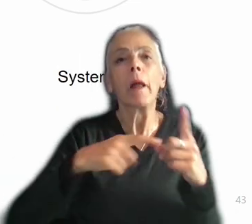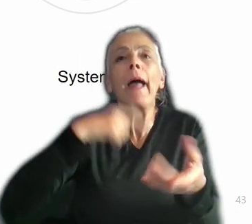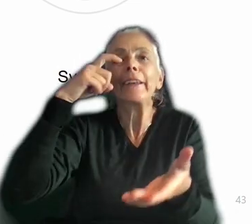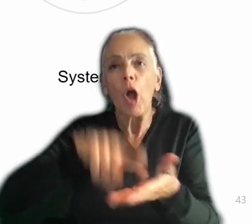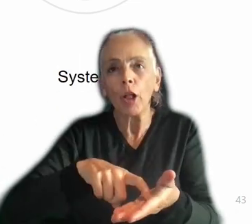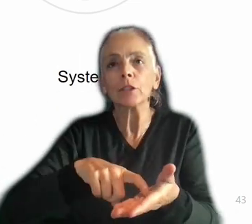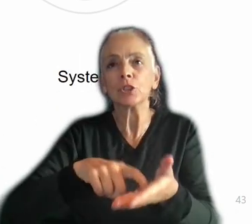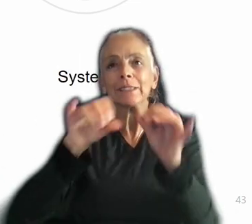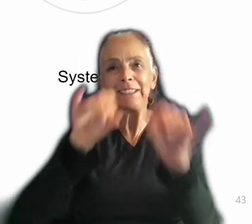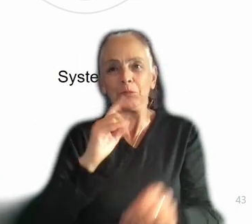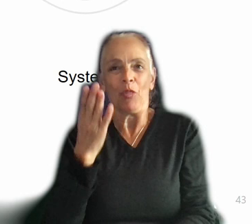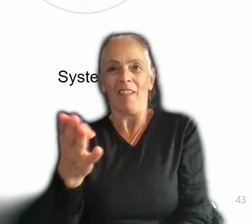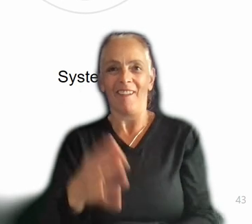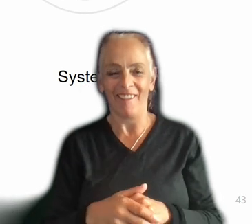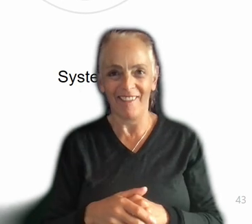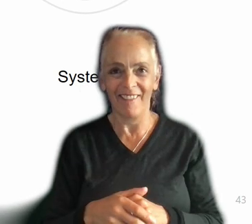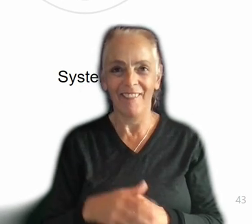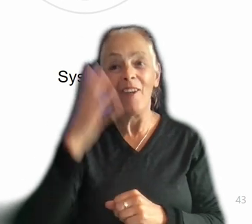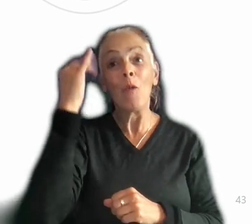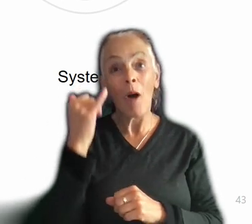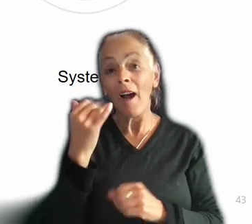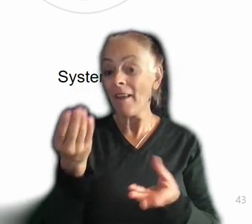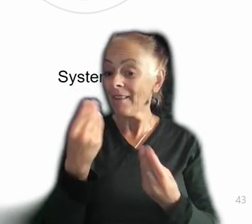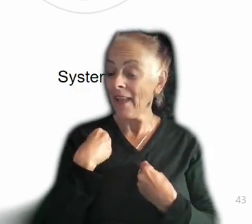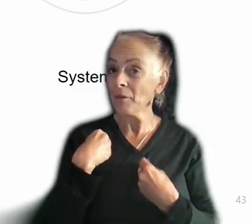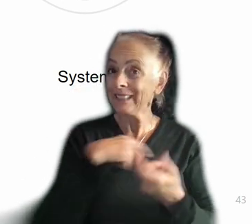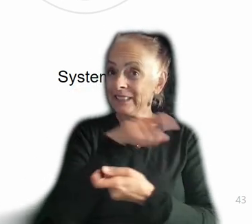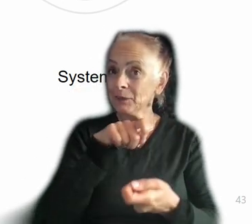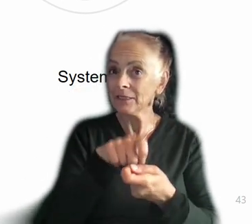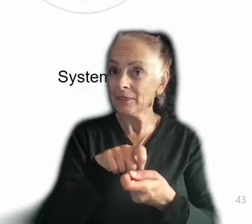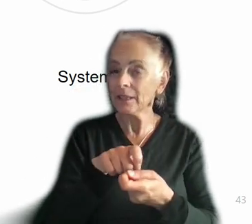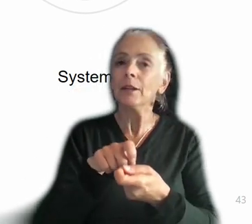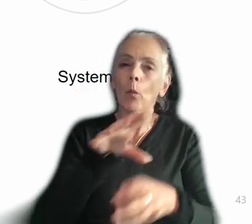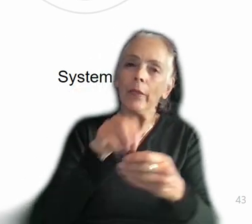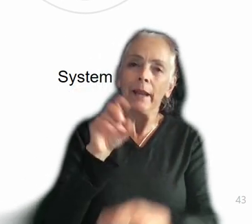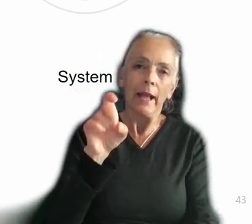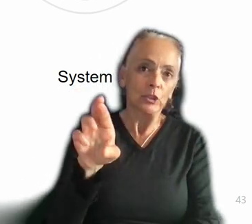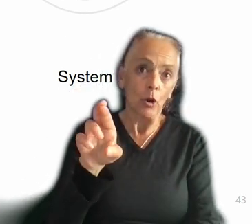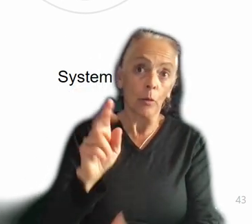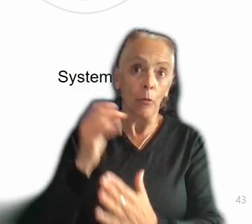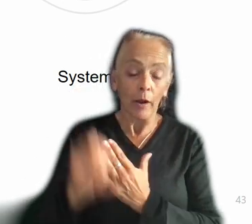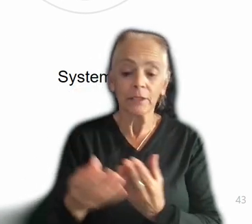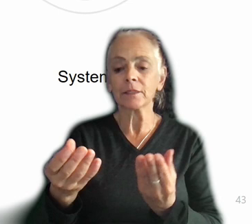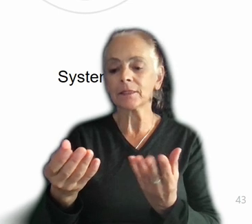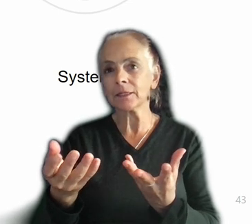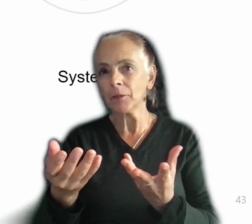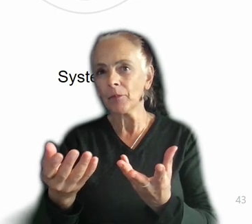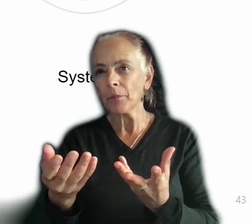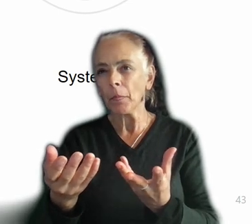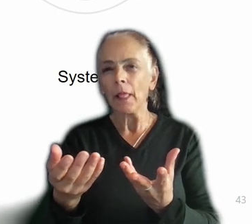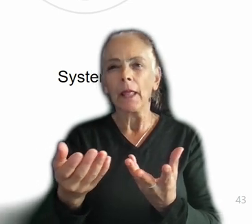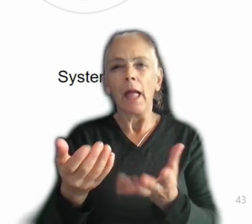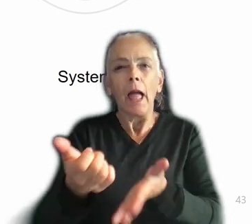very specific sort of within XR projects to help me grow this and help me understand,